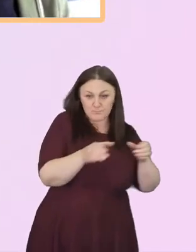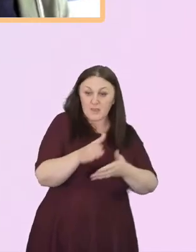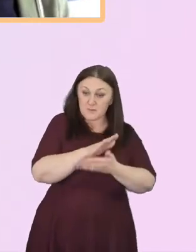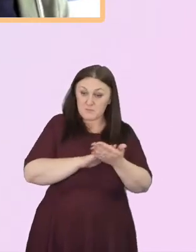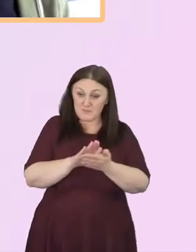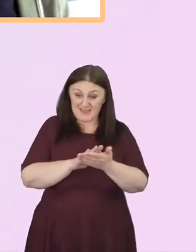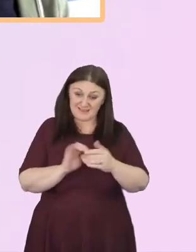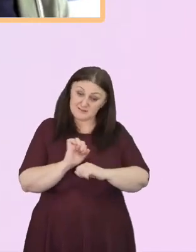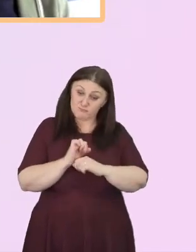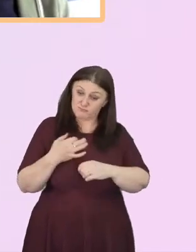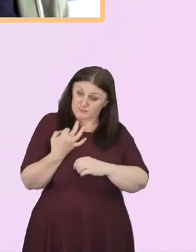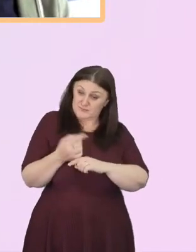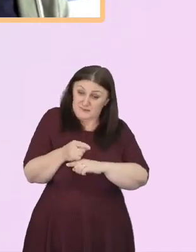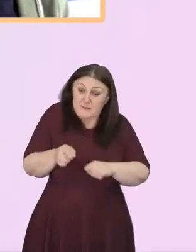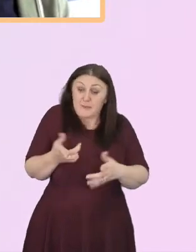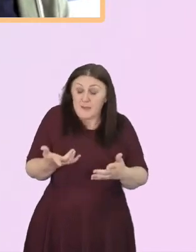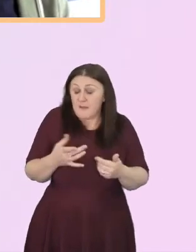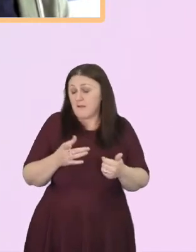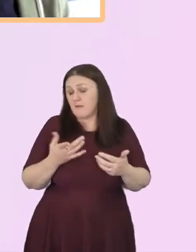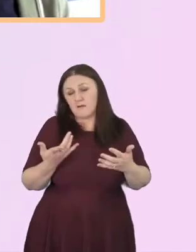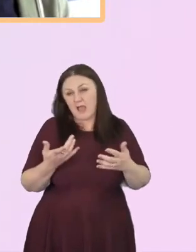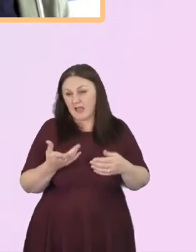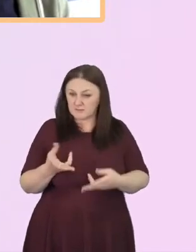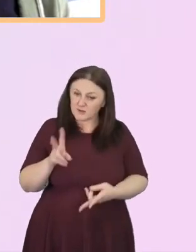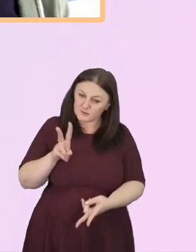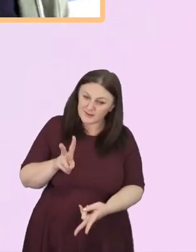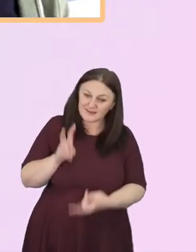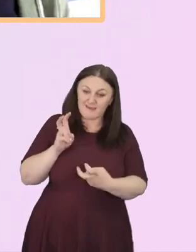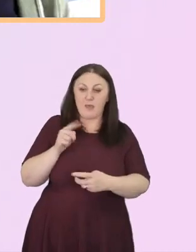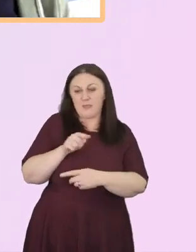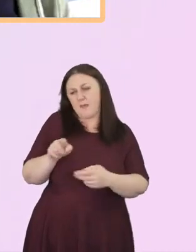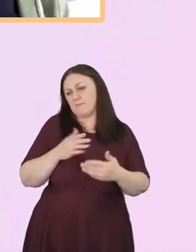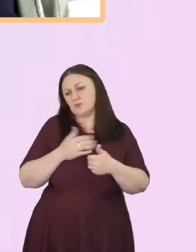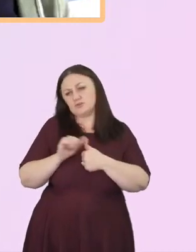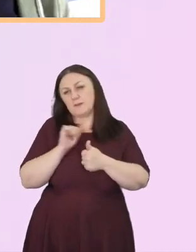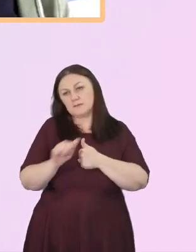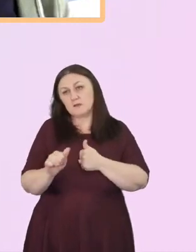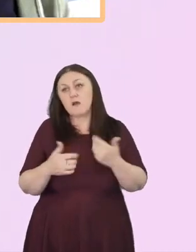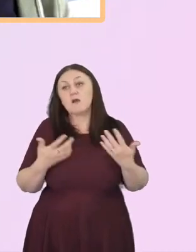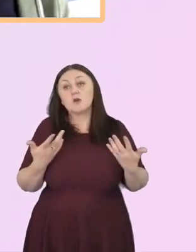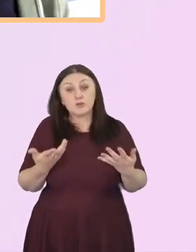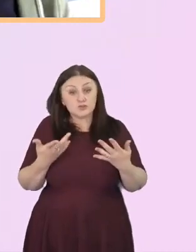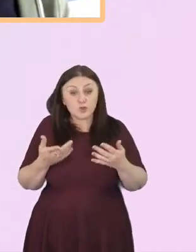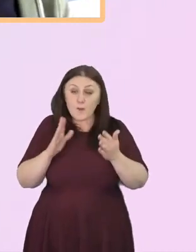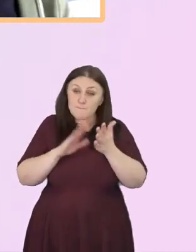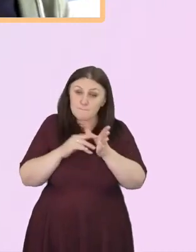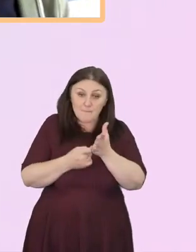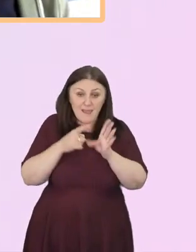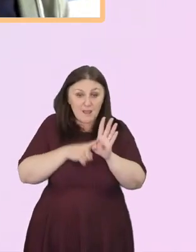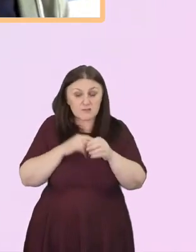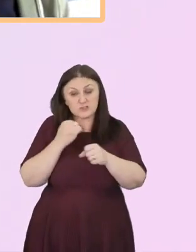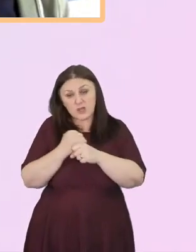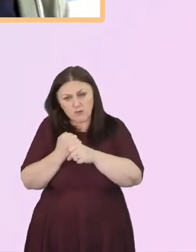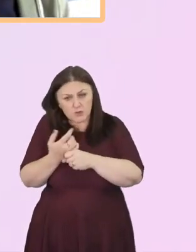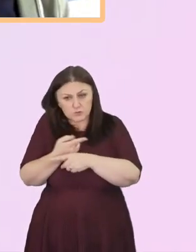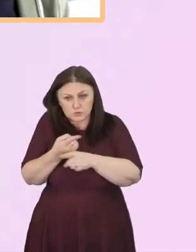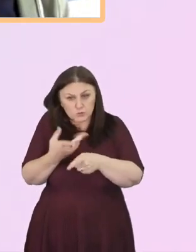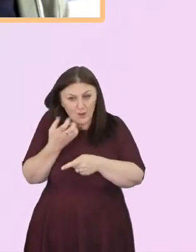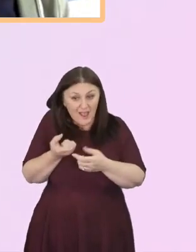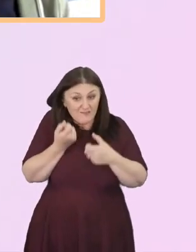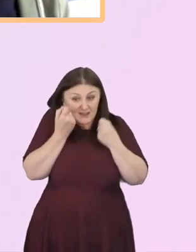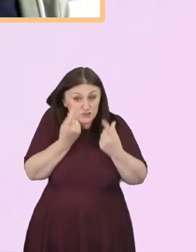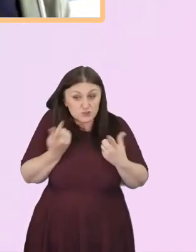So, wonder if, Gerard and Mary, have you got any suggestions of what church barriers need demolishing?